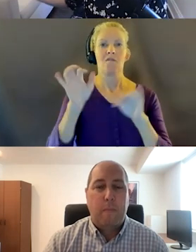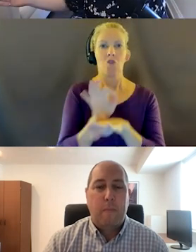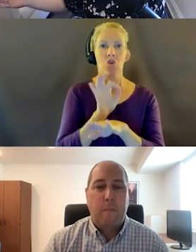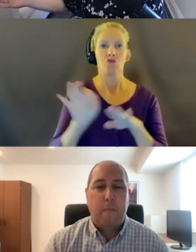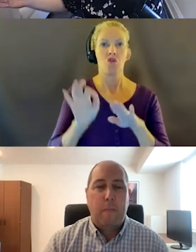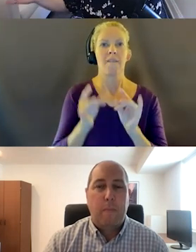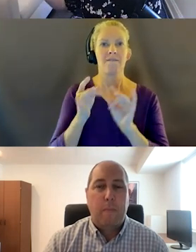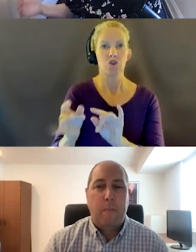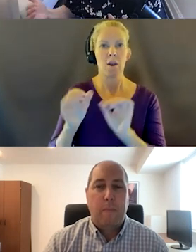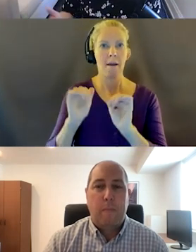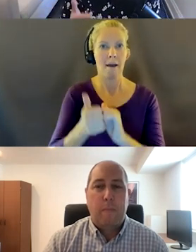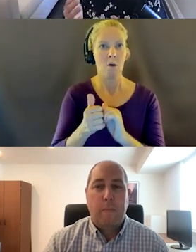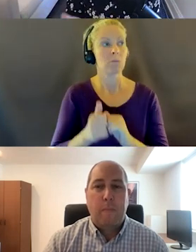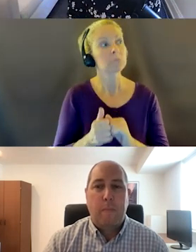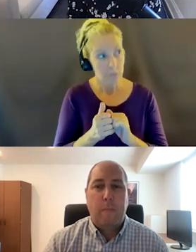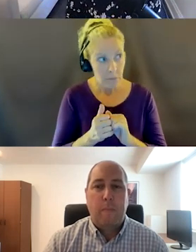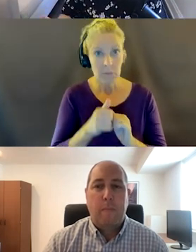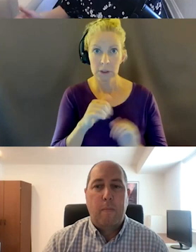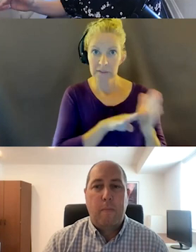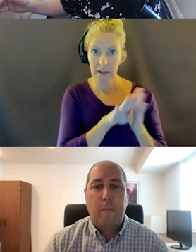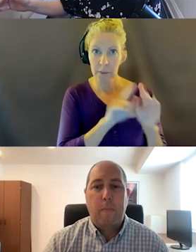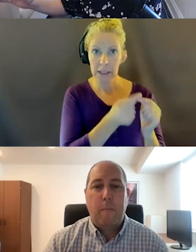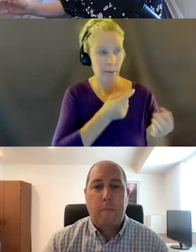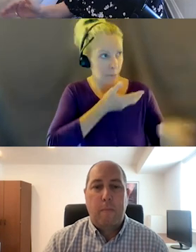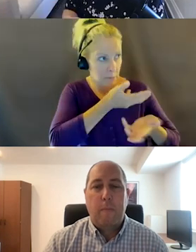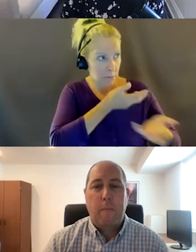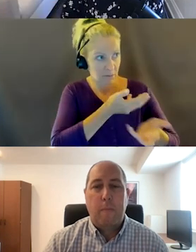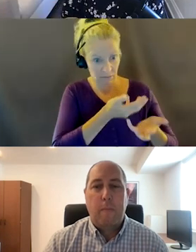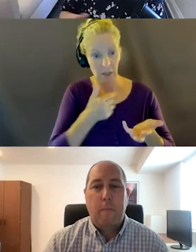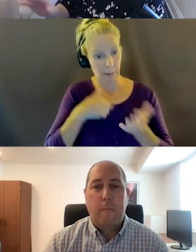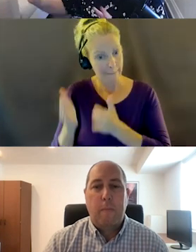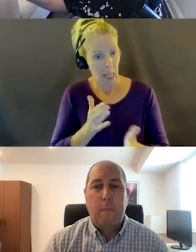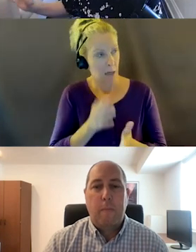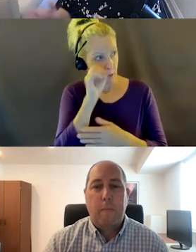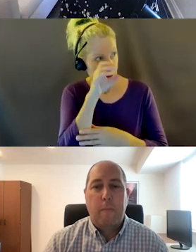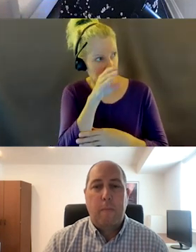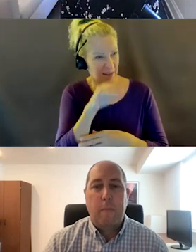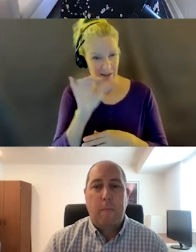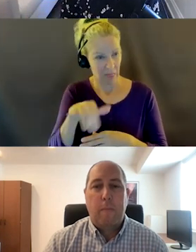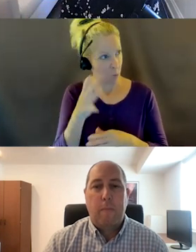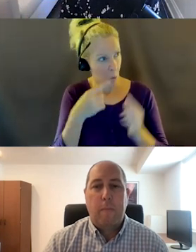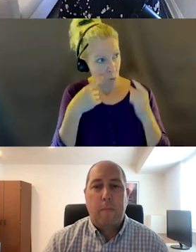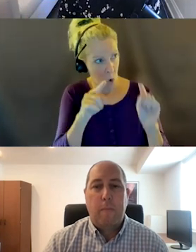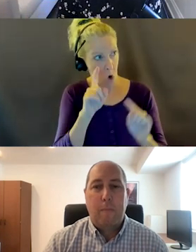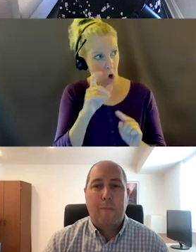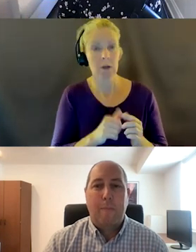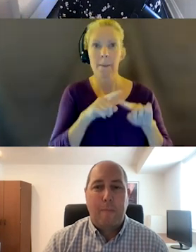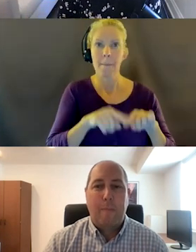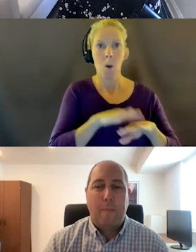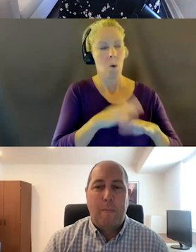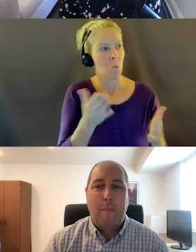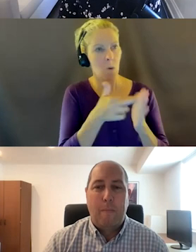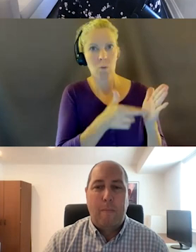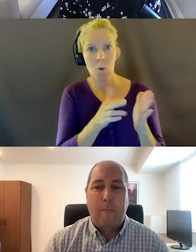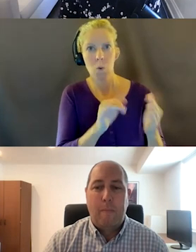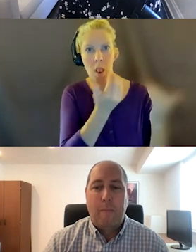I'd have to talk to dev to make sure that what I was planning was actually going to work, given whatever systems or constraints that they had. So, a lot of